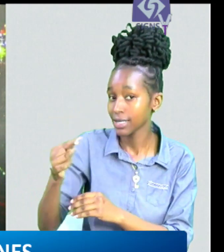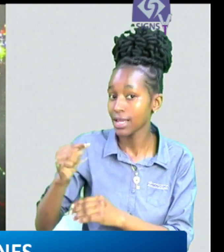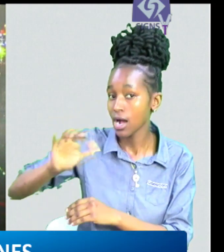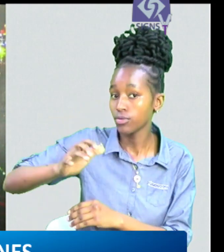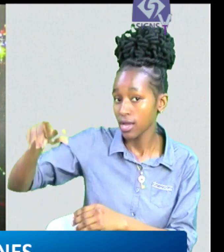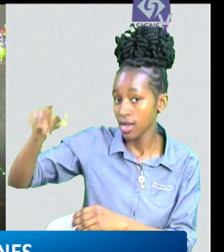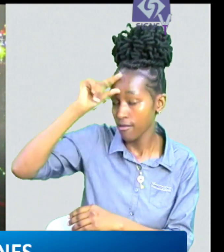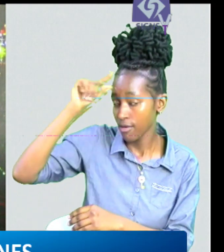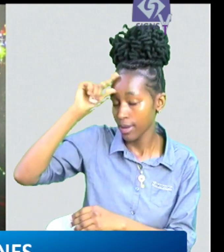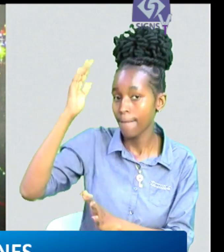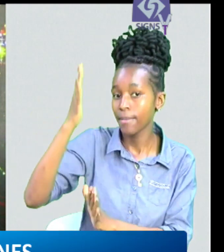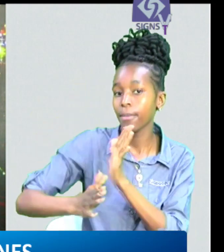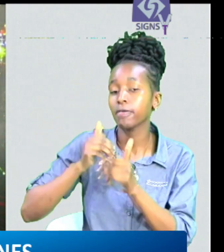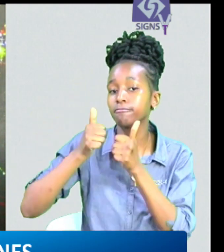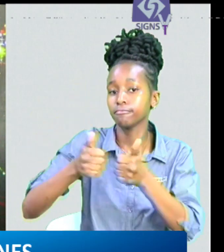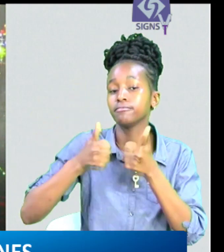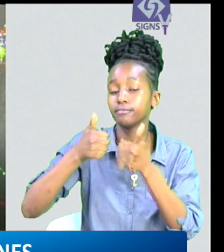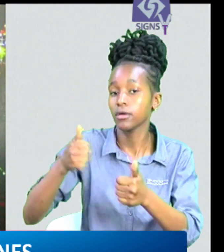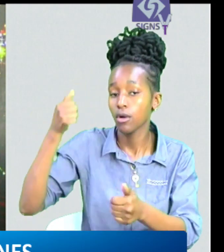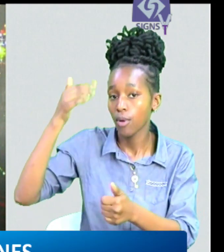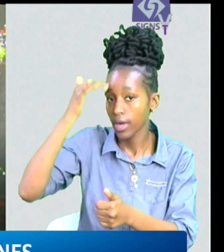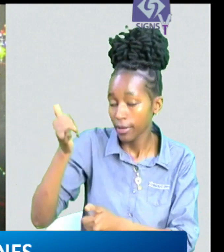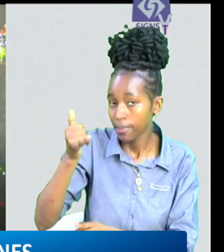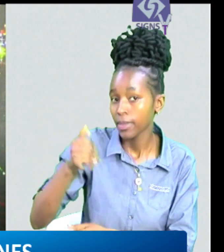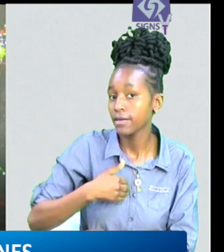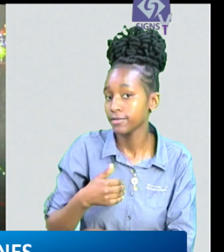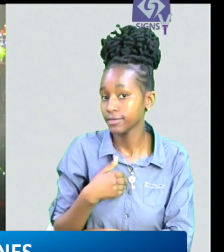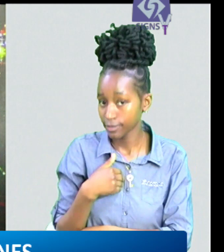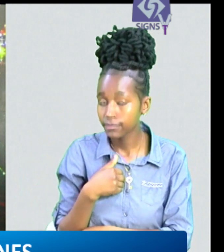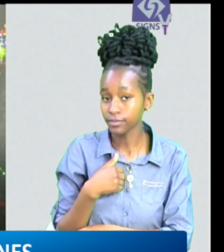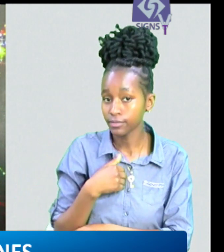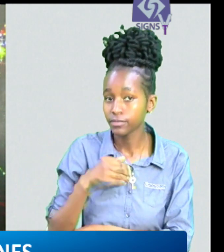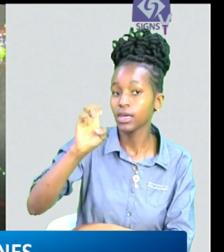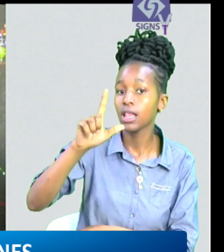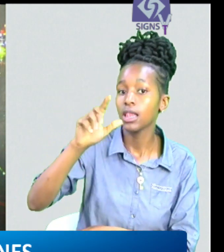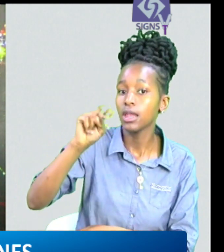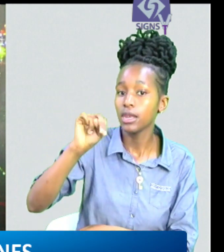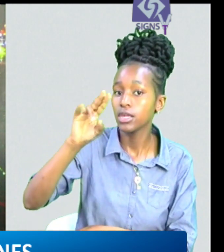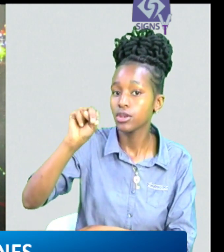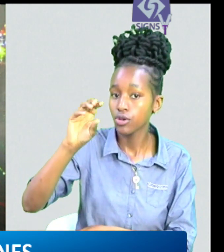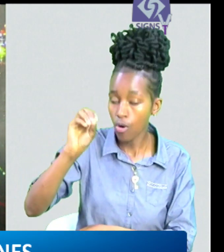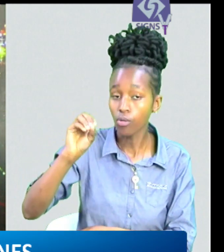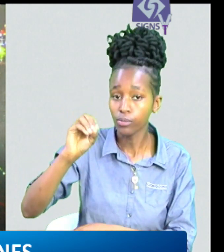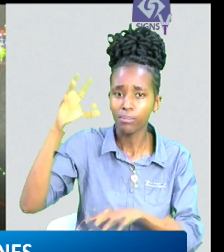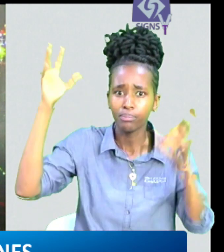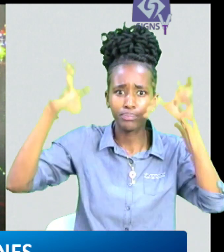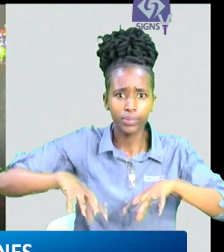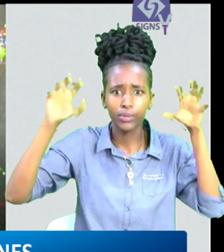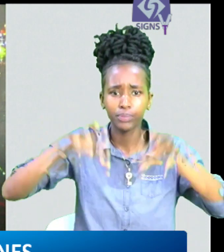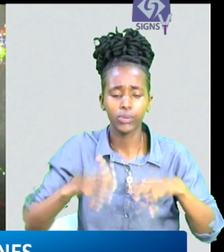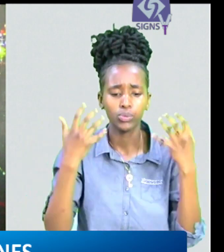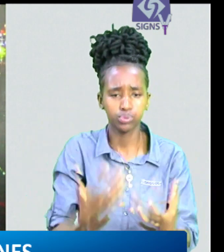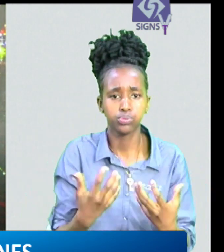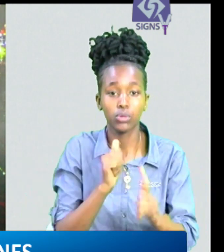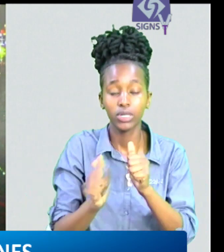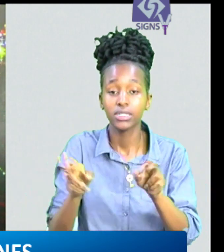county governments to prepare adequately for the impending for the impending for impending elino season expected from